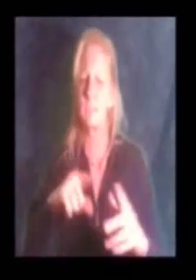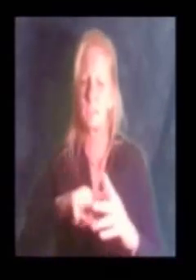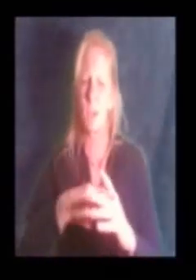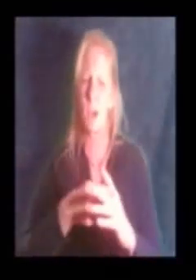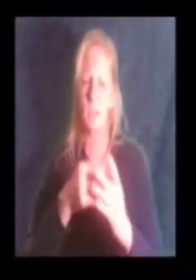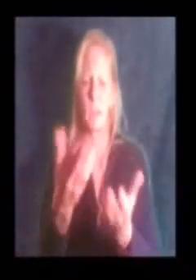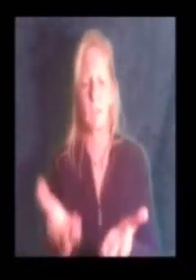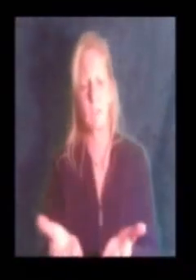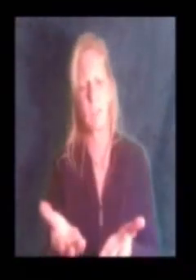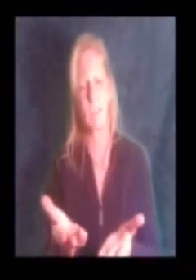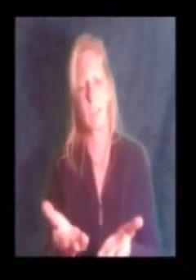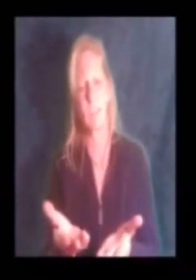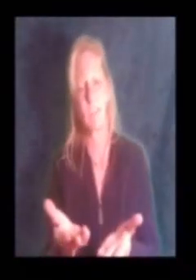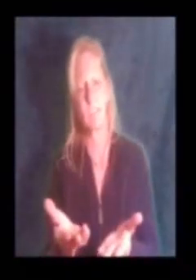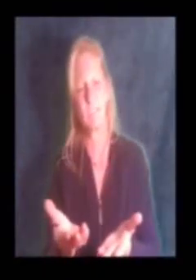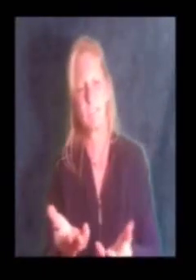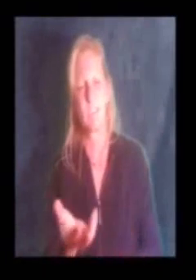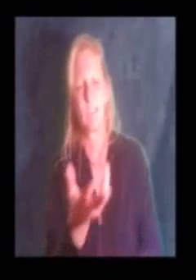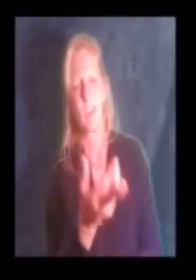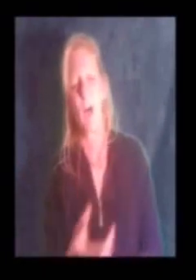so let's start giving